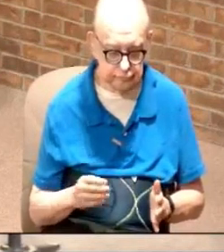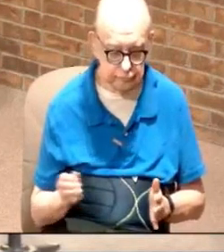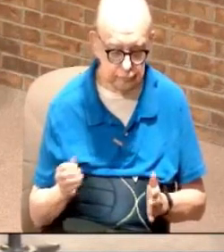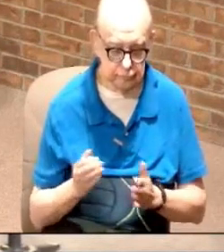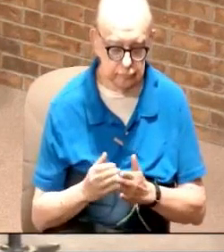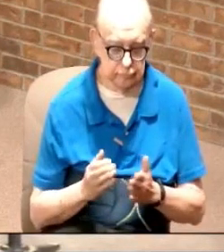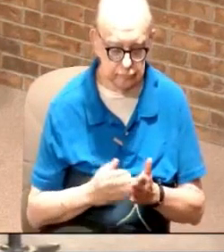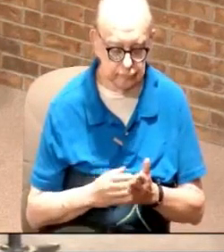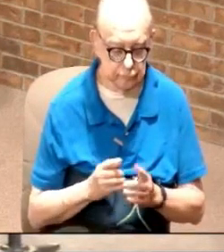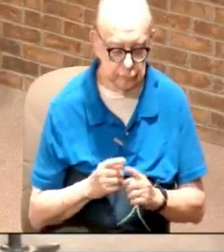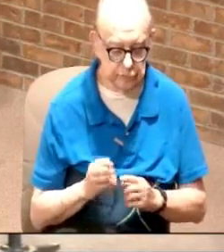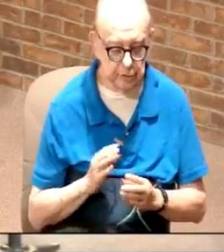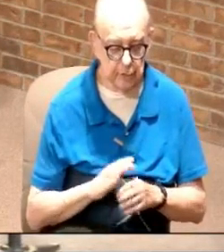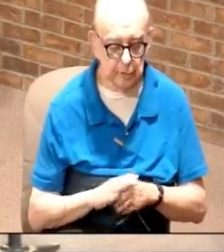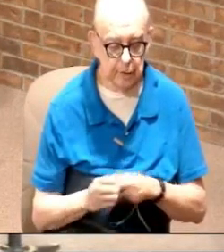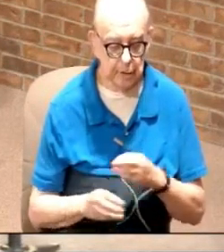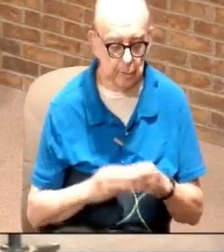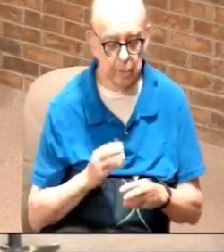message to the whole world